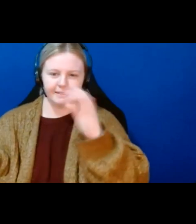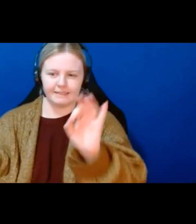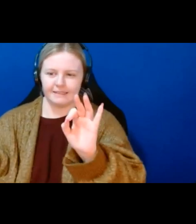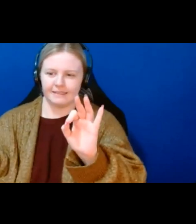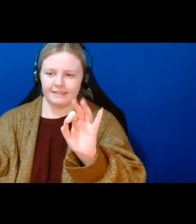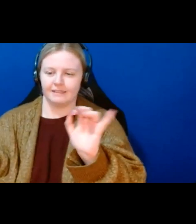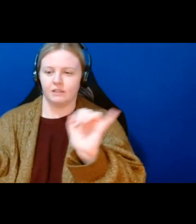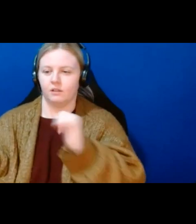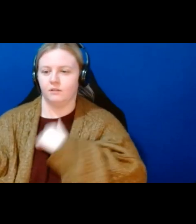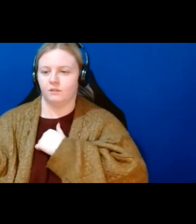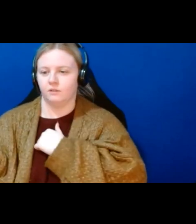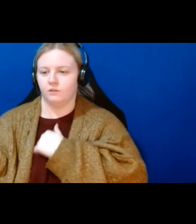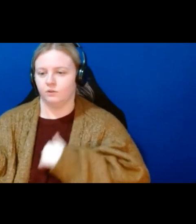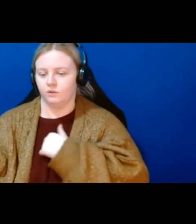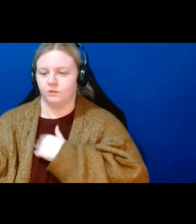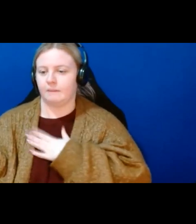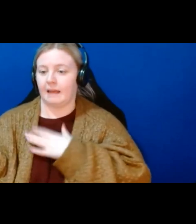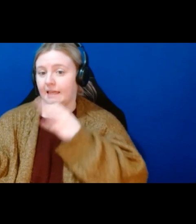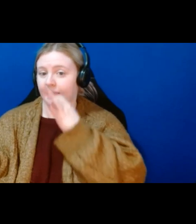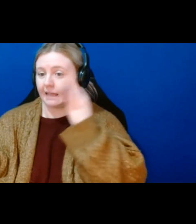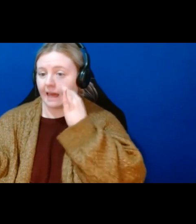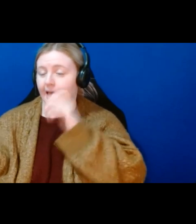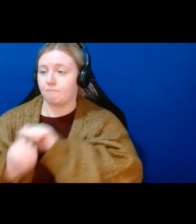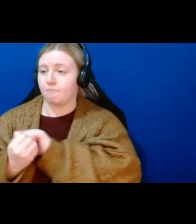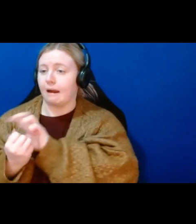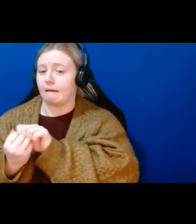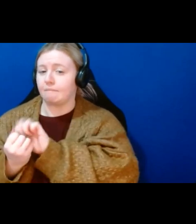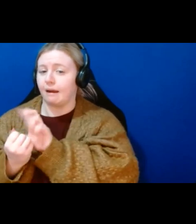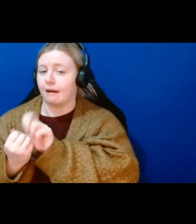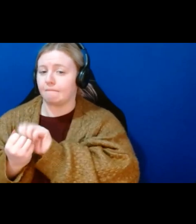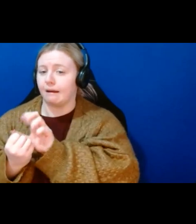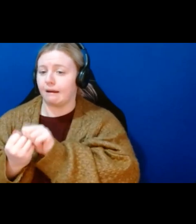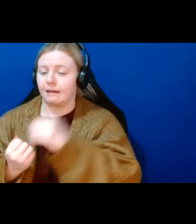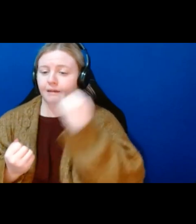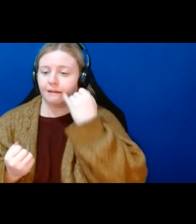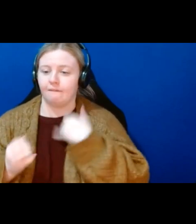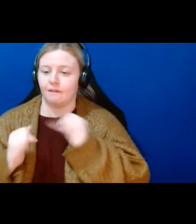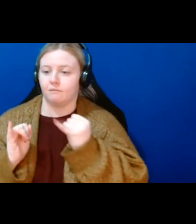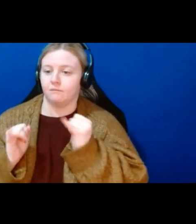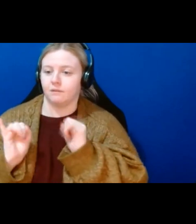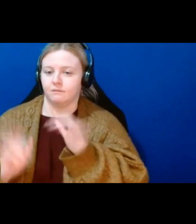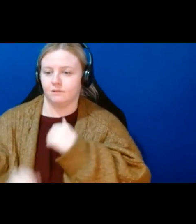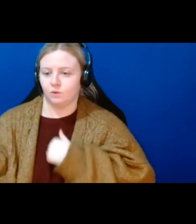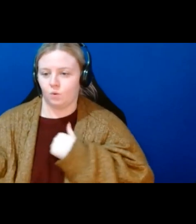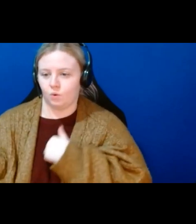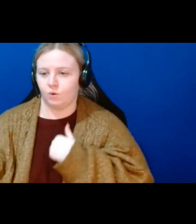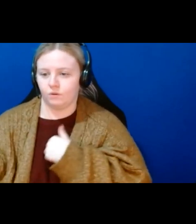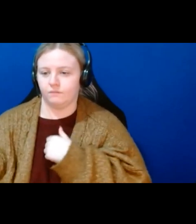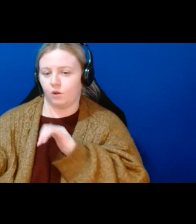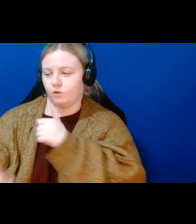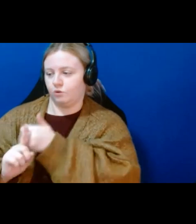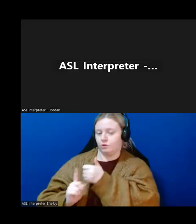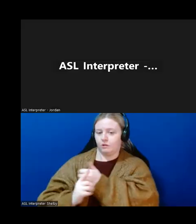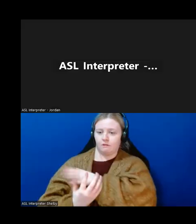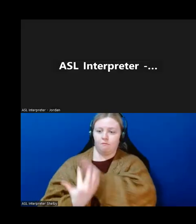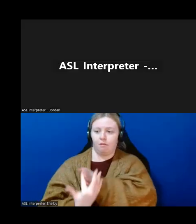apologize for my very chatty cat in the background. If it's a distraction, I apologize. She's also pretty intrusive, so she